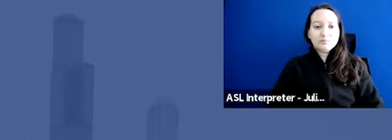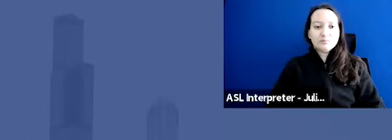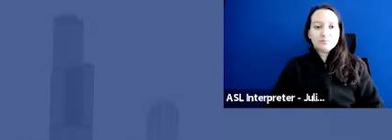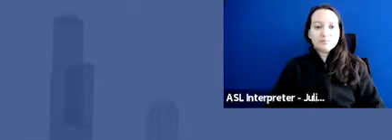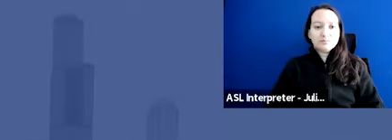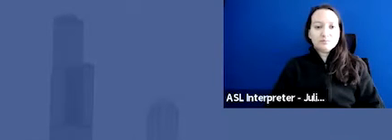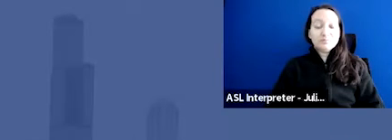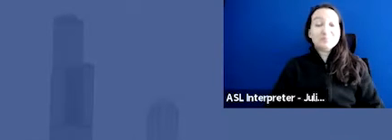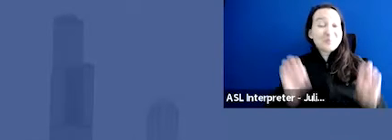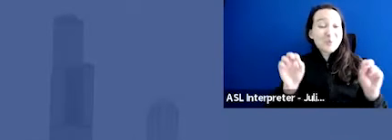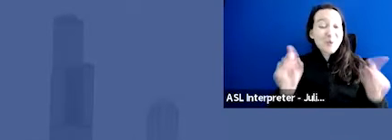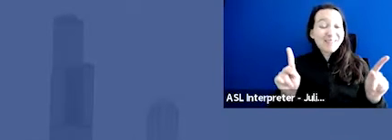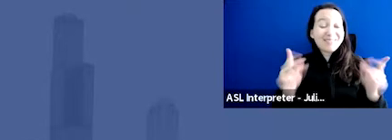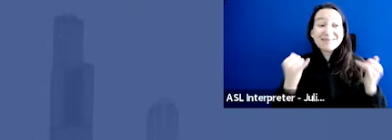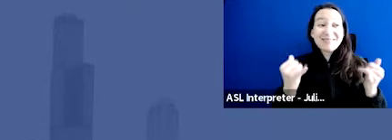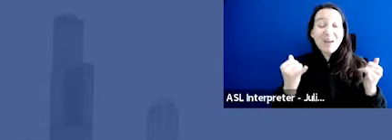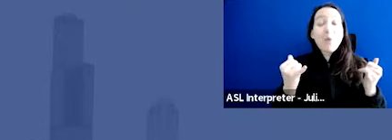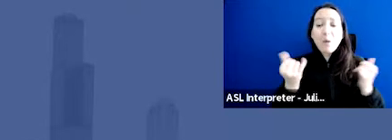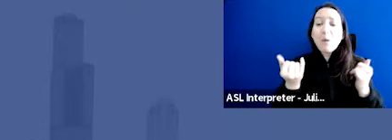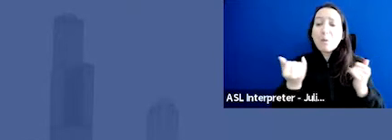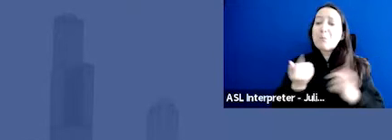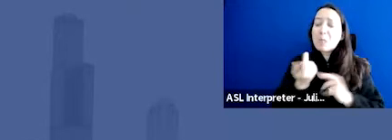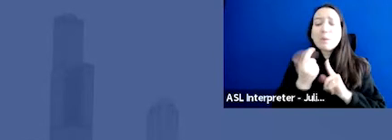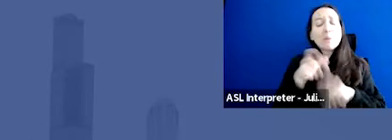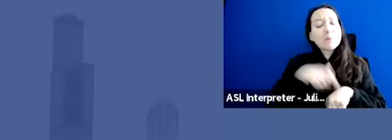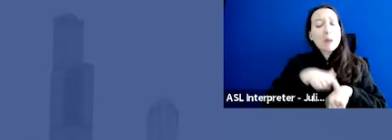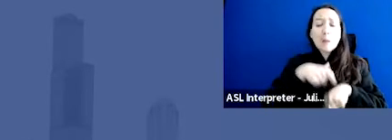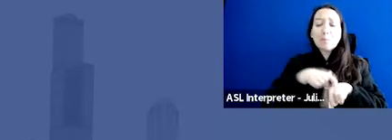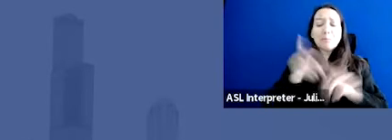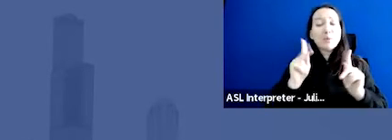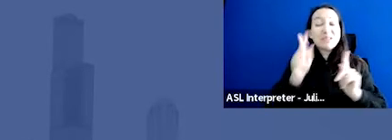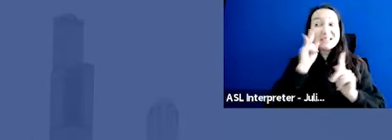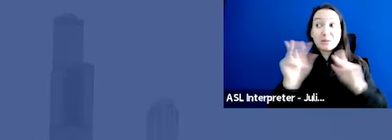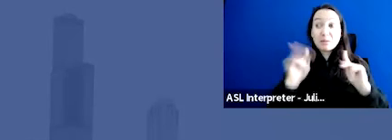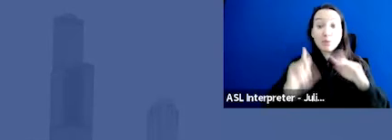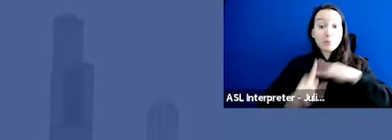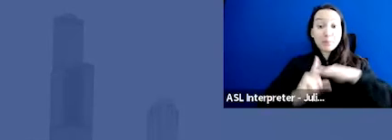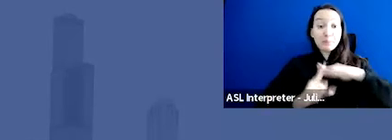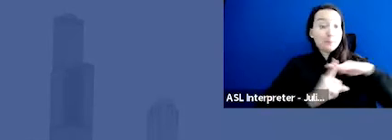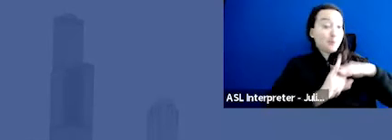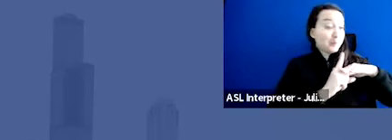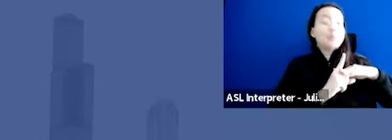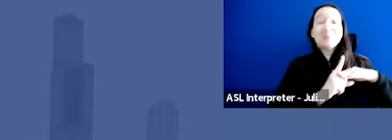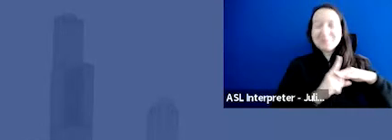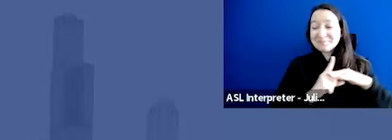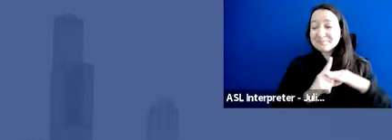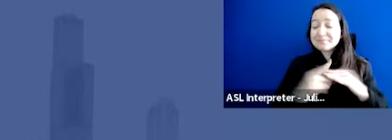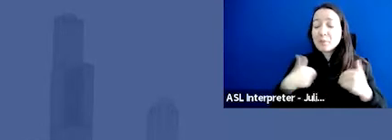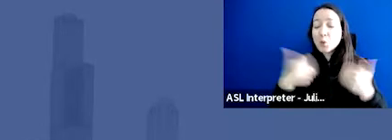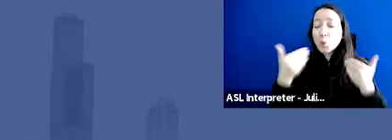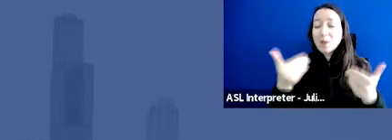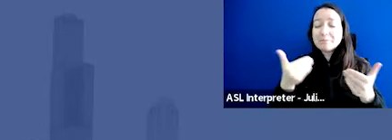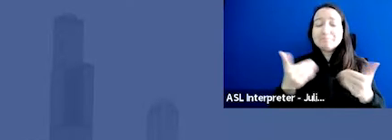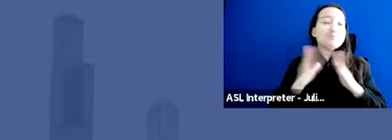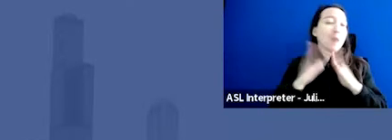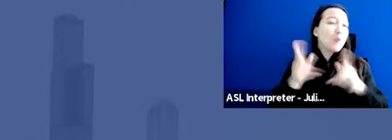Great. So now that we've given a little bit of time to see if more folks would join us, I'm going to just go through some